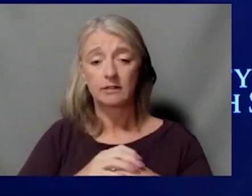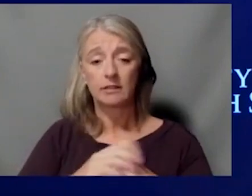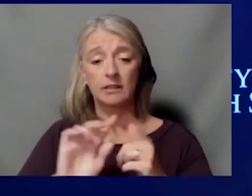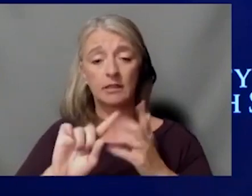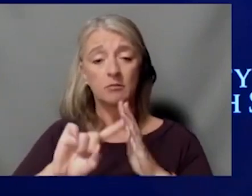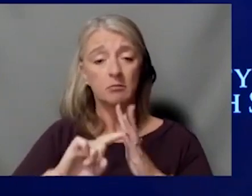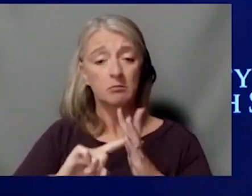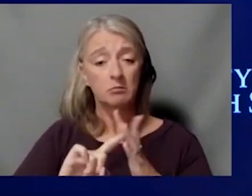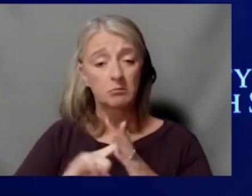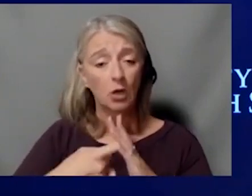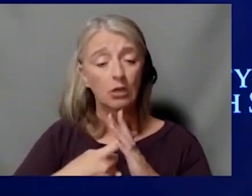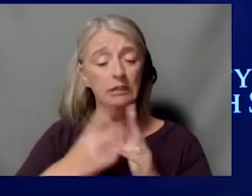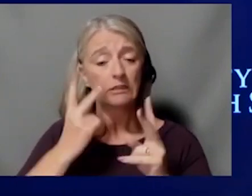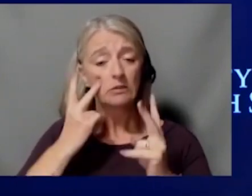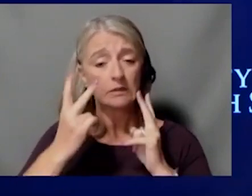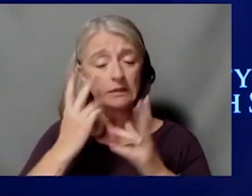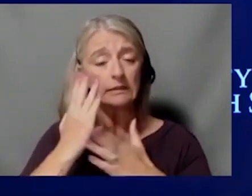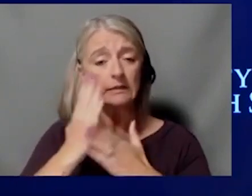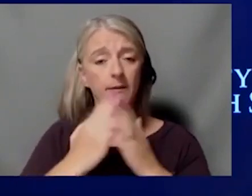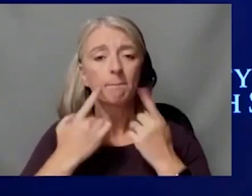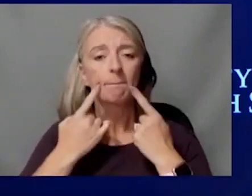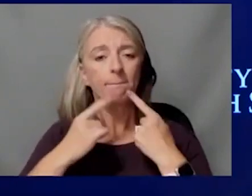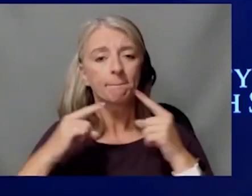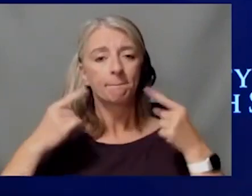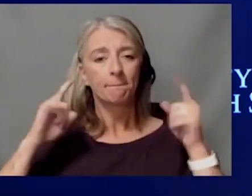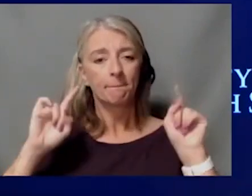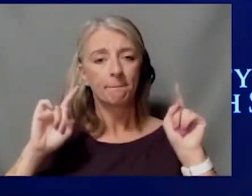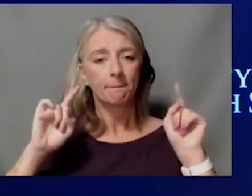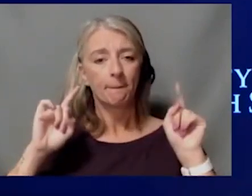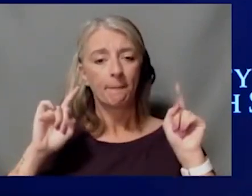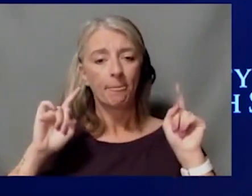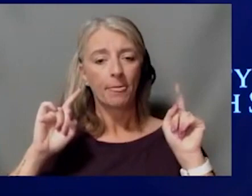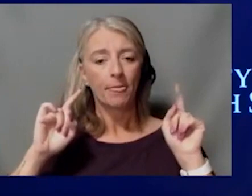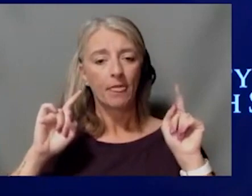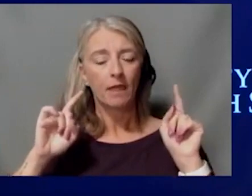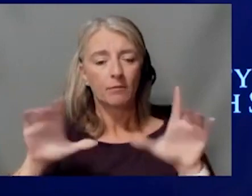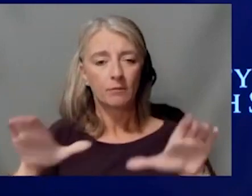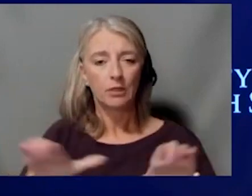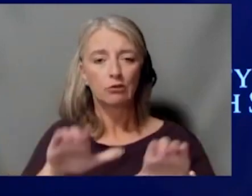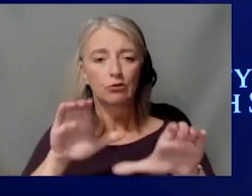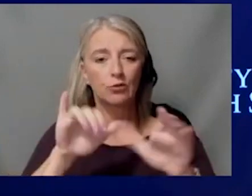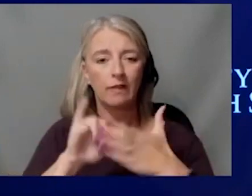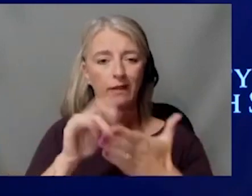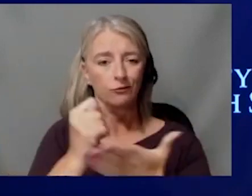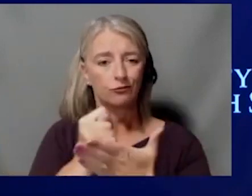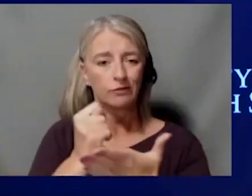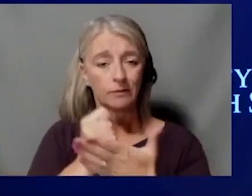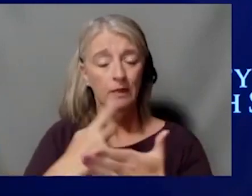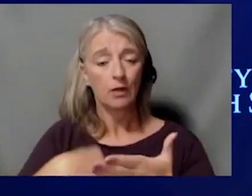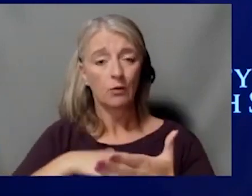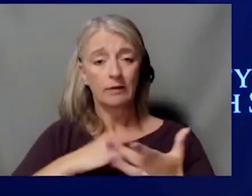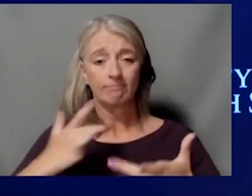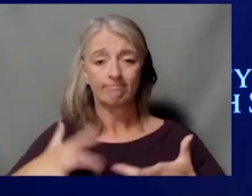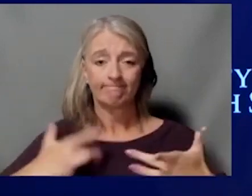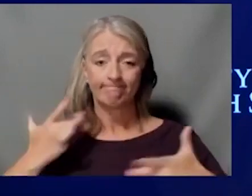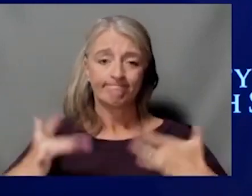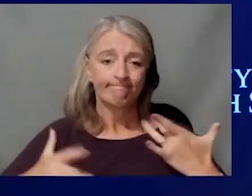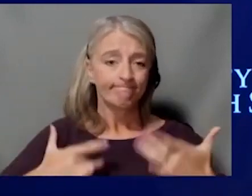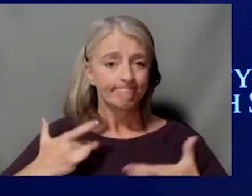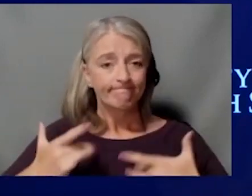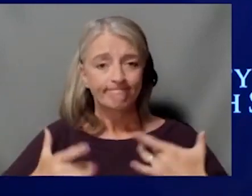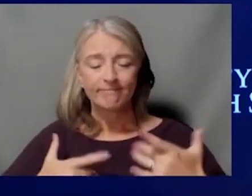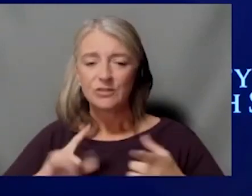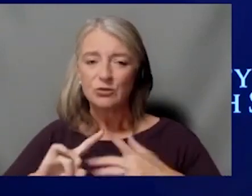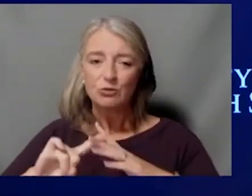success by doing that. And so we're excited to begin to bring some of these